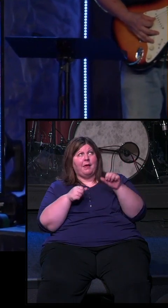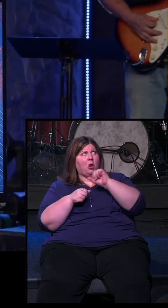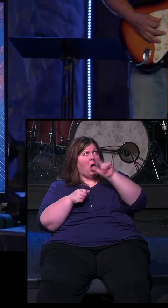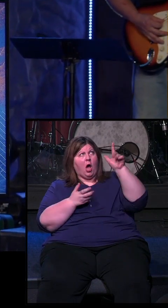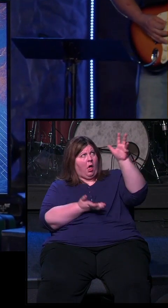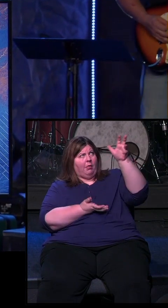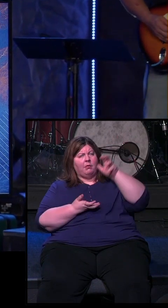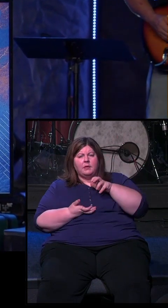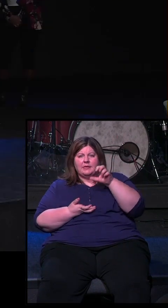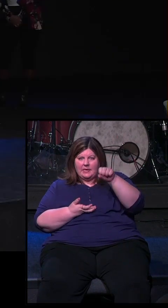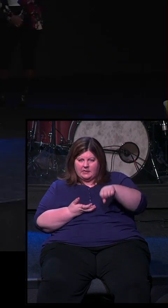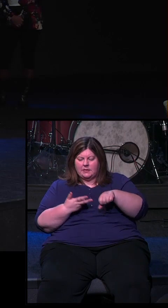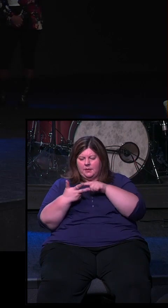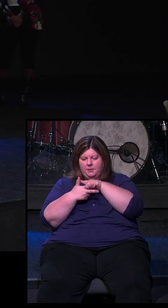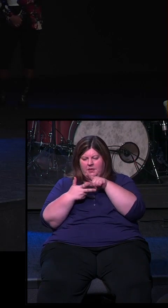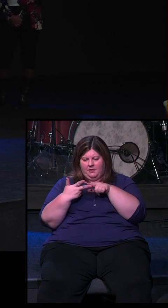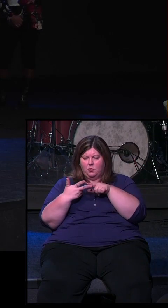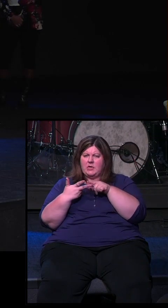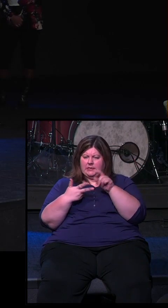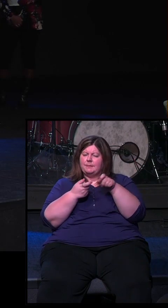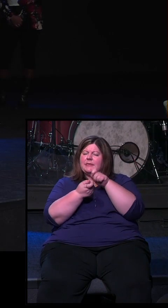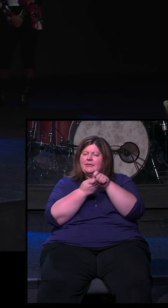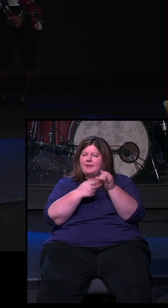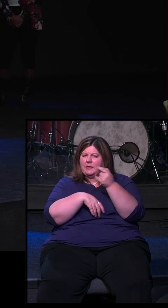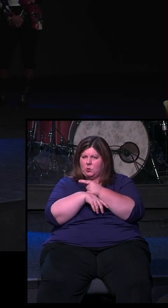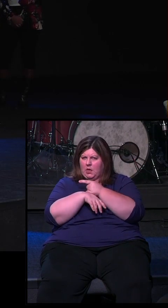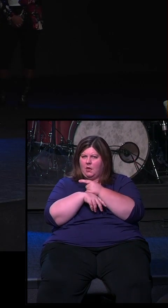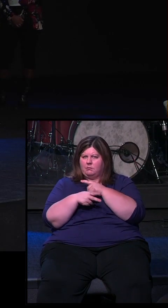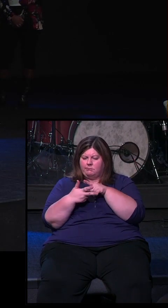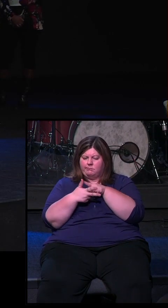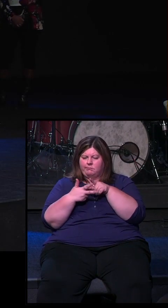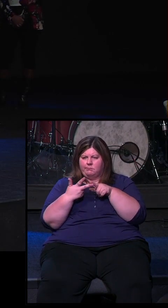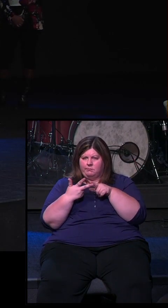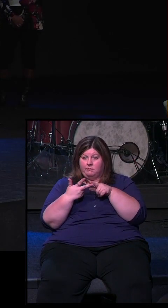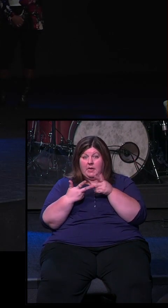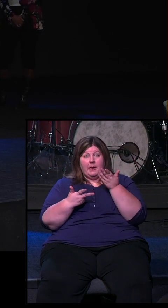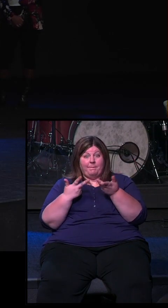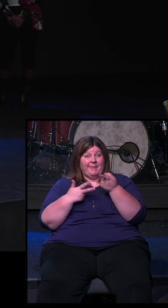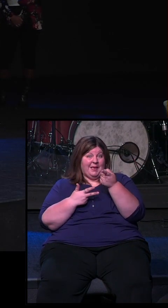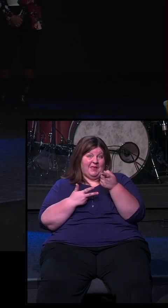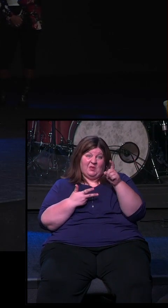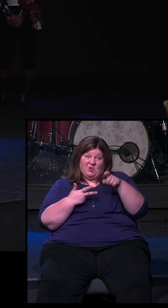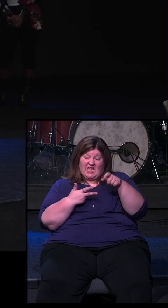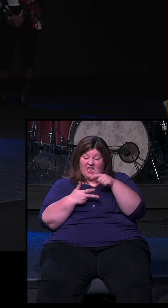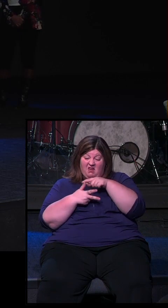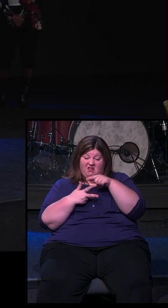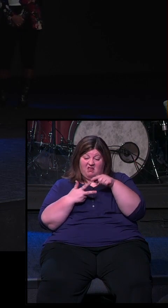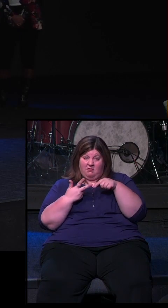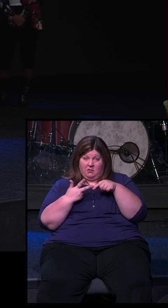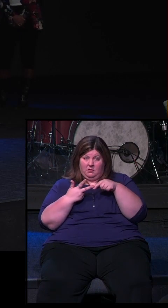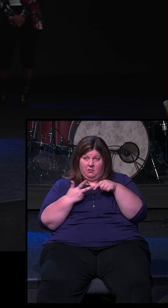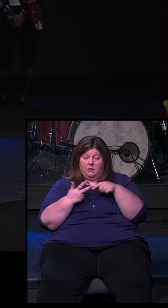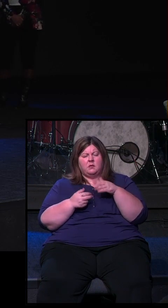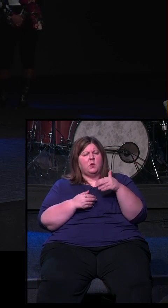in the person of Jesus. But three specifically today. So, I wonder if you fall into any one of these three categories. So, what I want to do